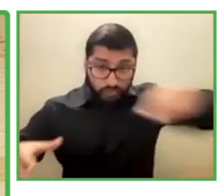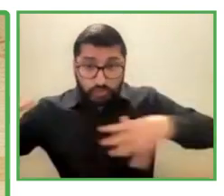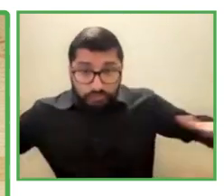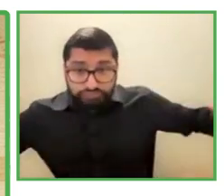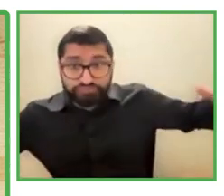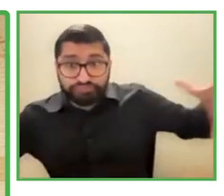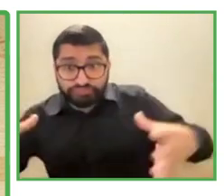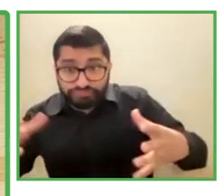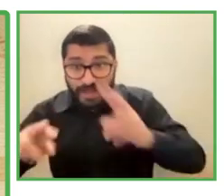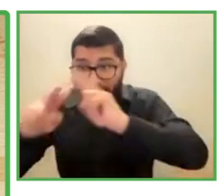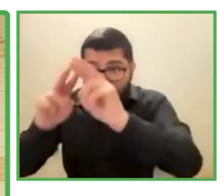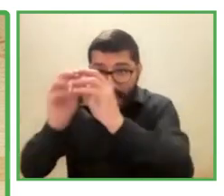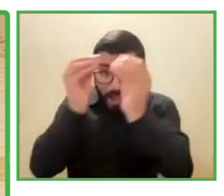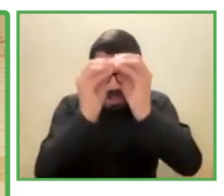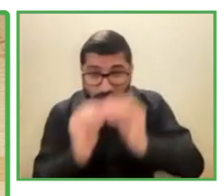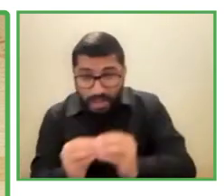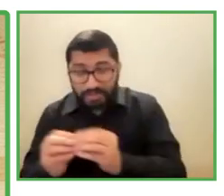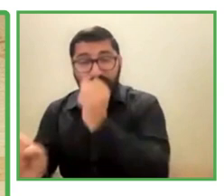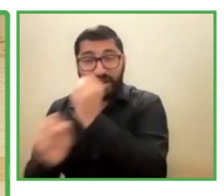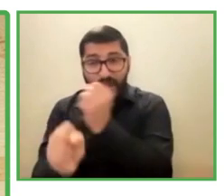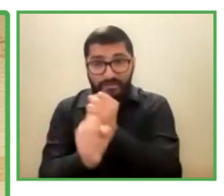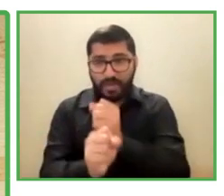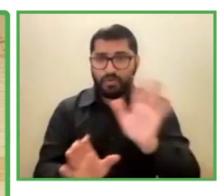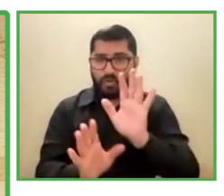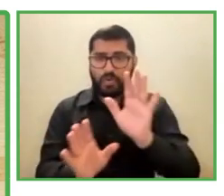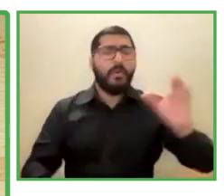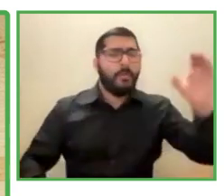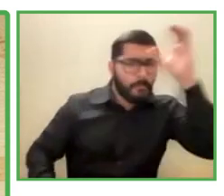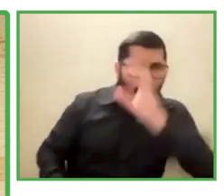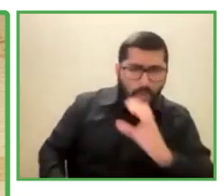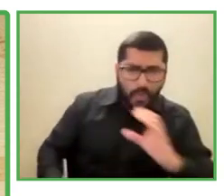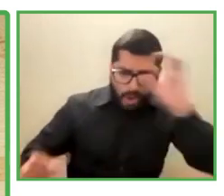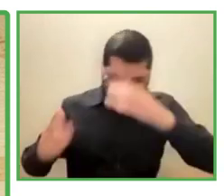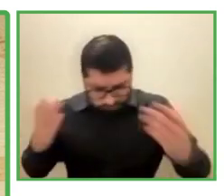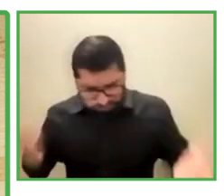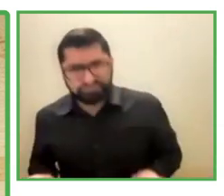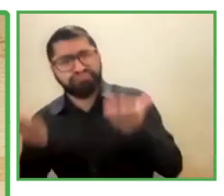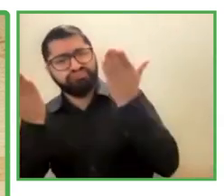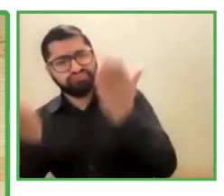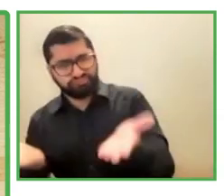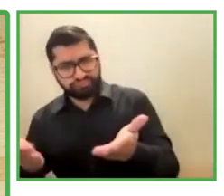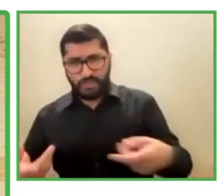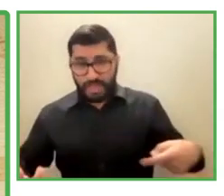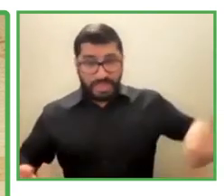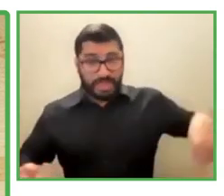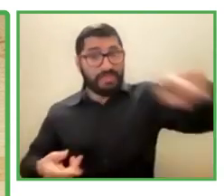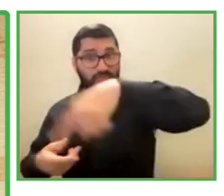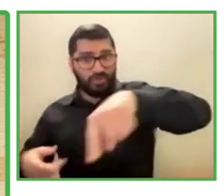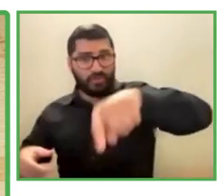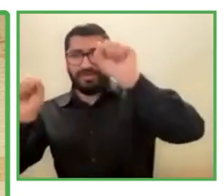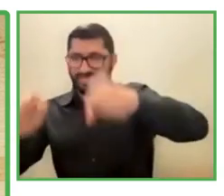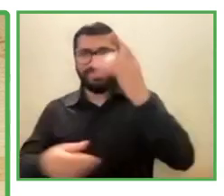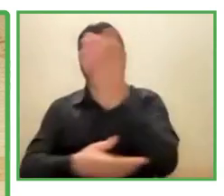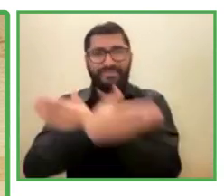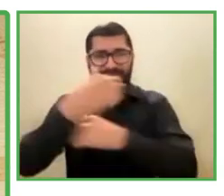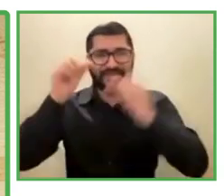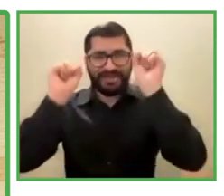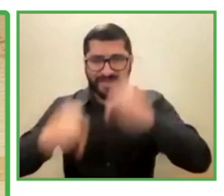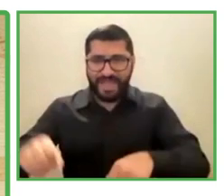wanted to create employability to provide tools so they could enter any industry.